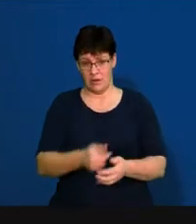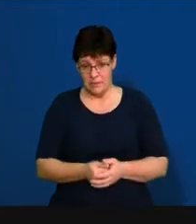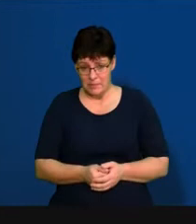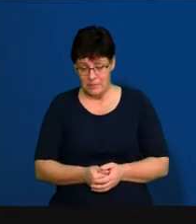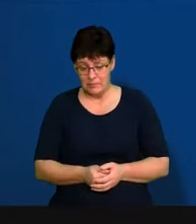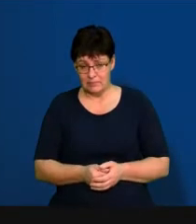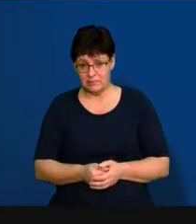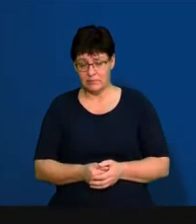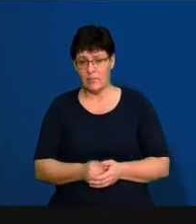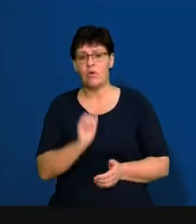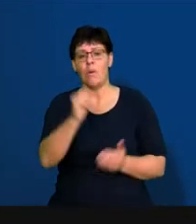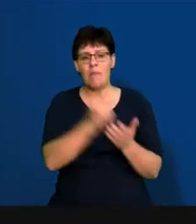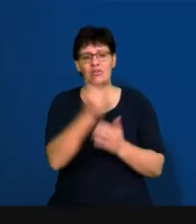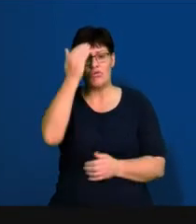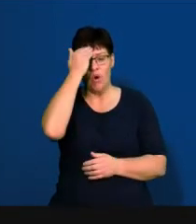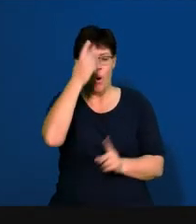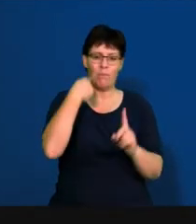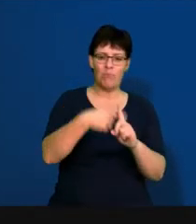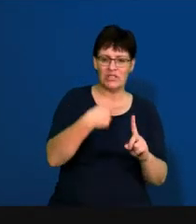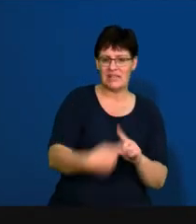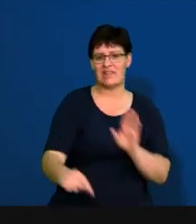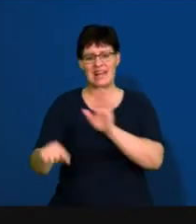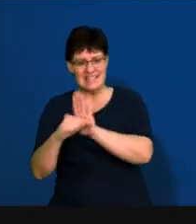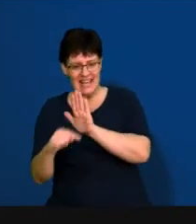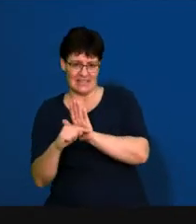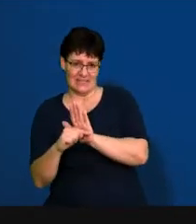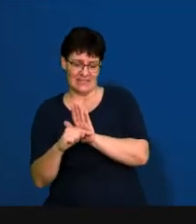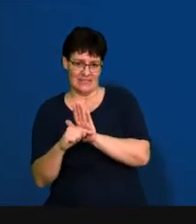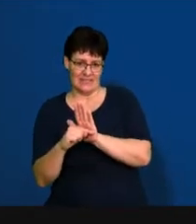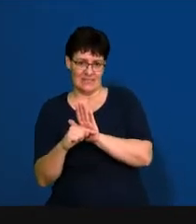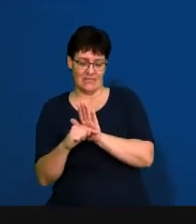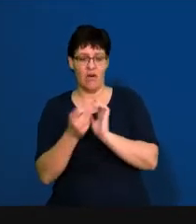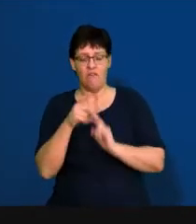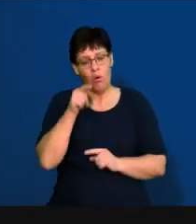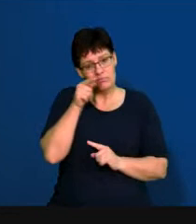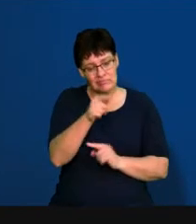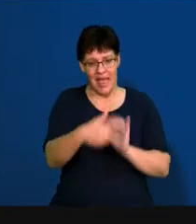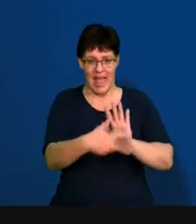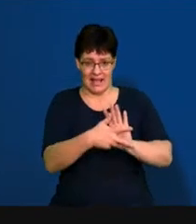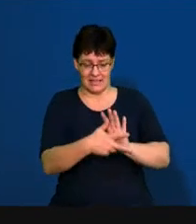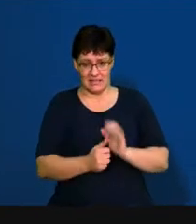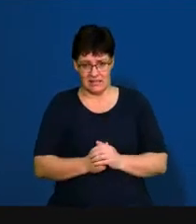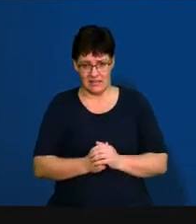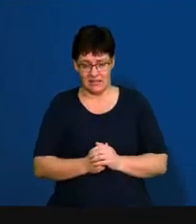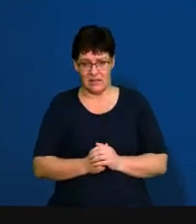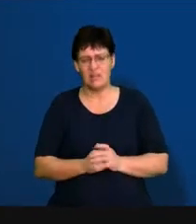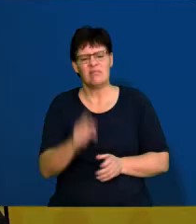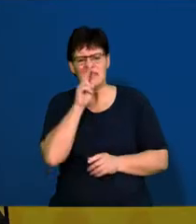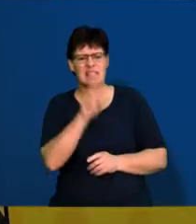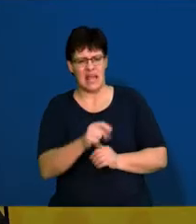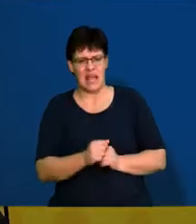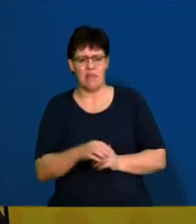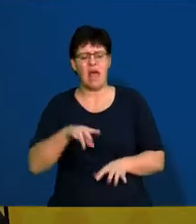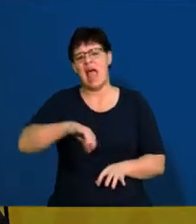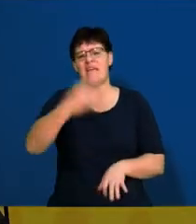All right. You need to know the advantages and disadvantages of the particular acts. You'll see that they'll often say,